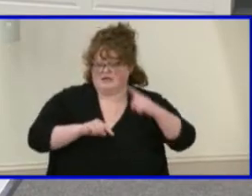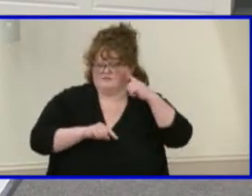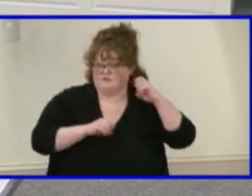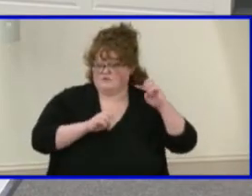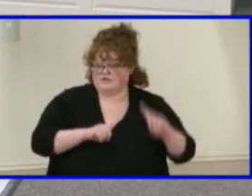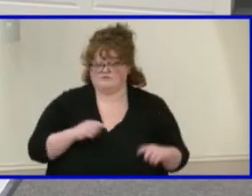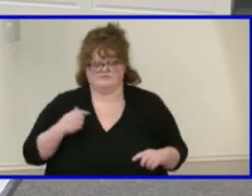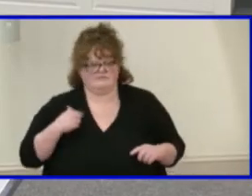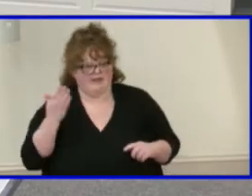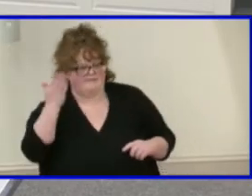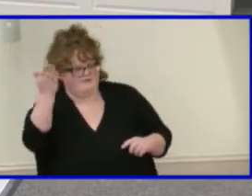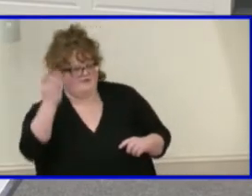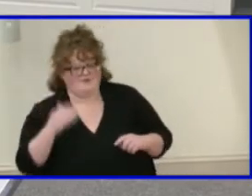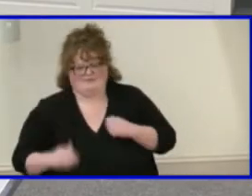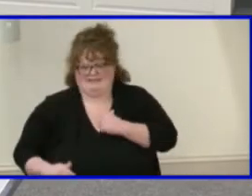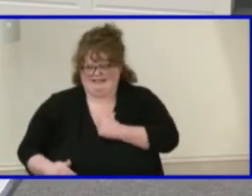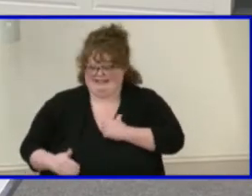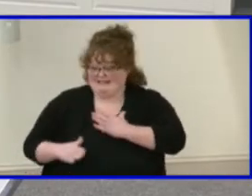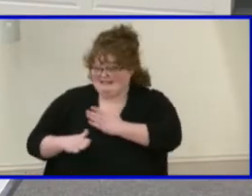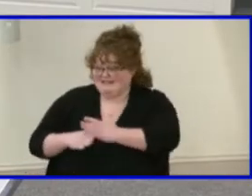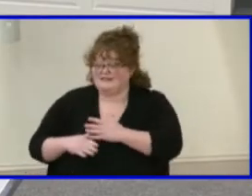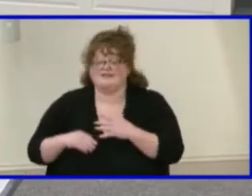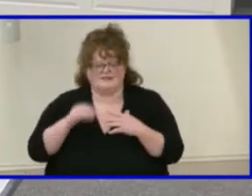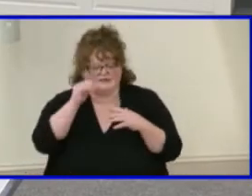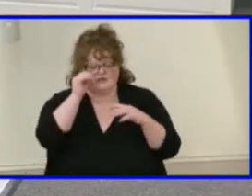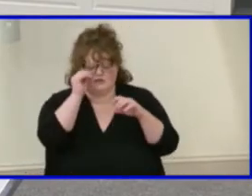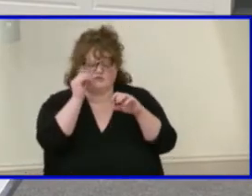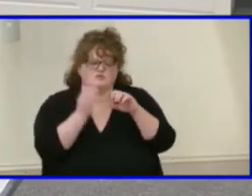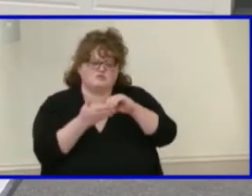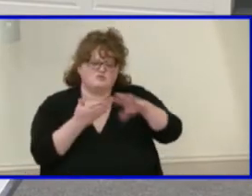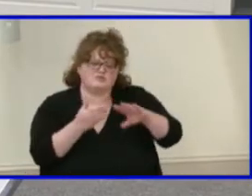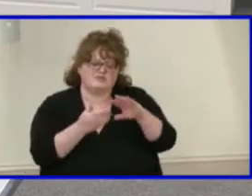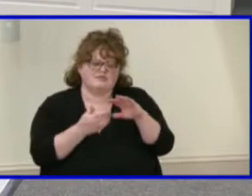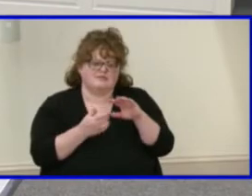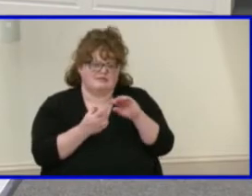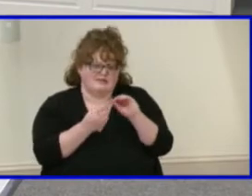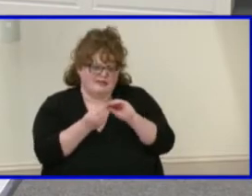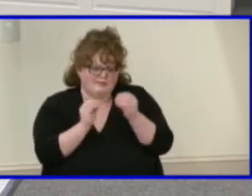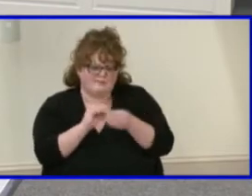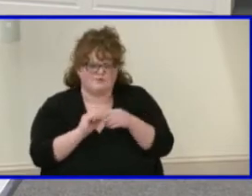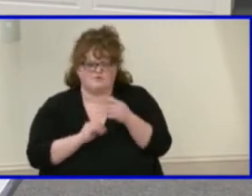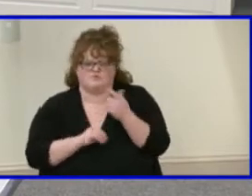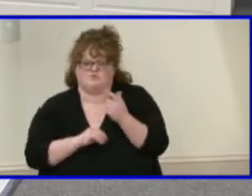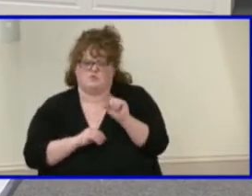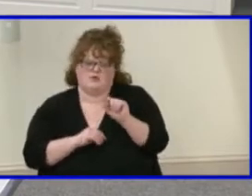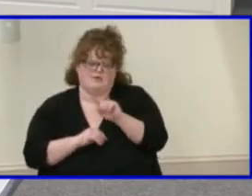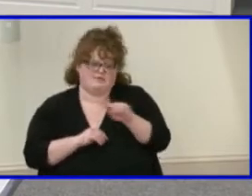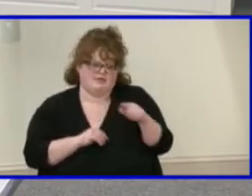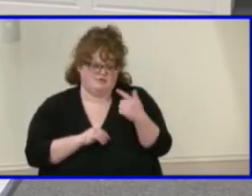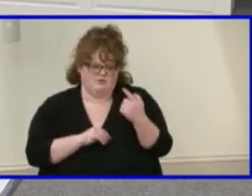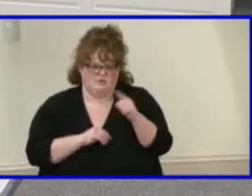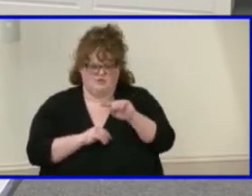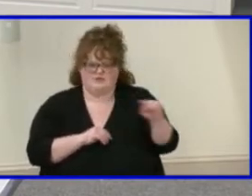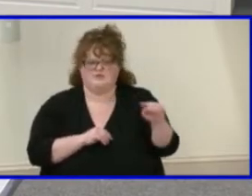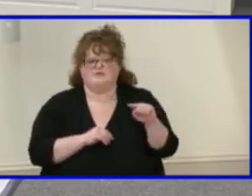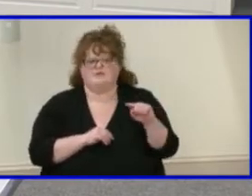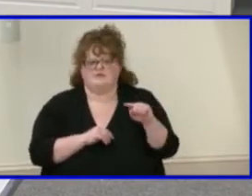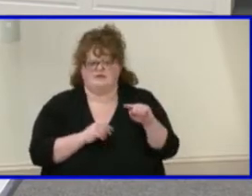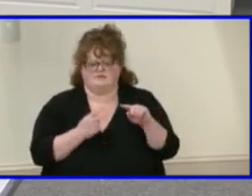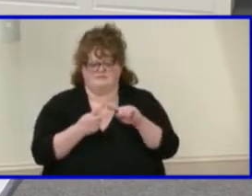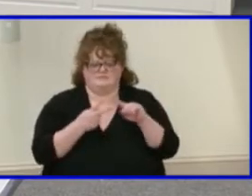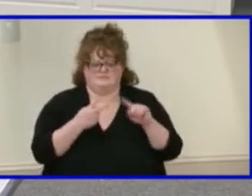number 20-21-RE-5 and 20-21